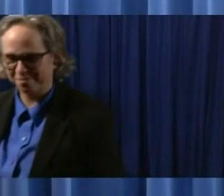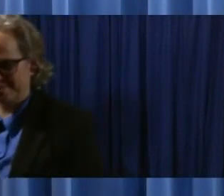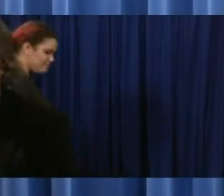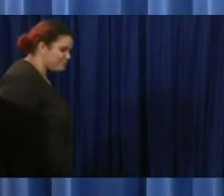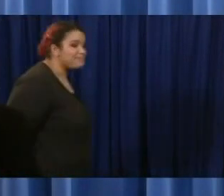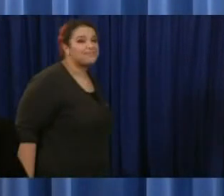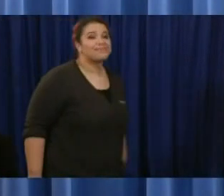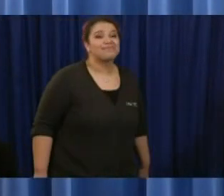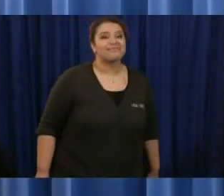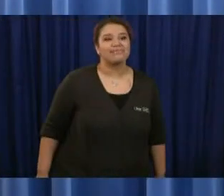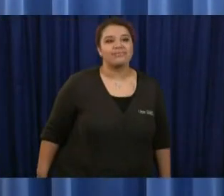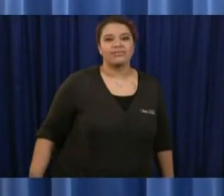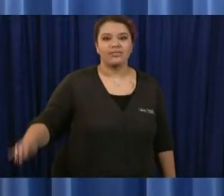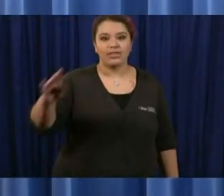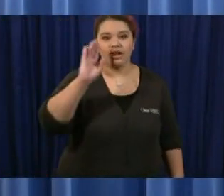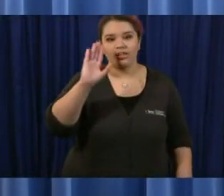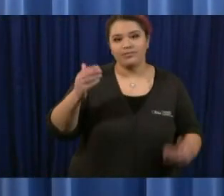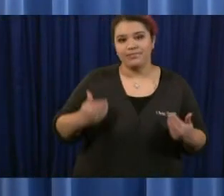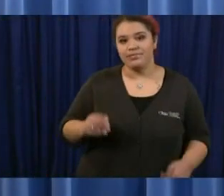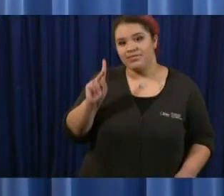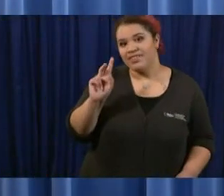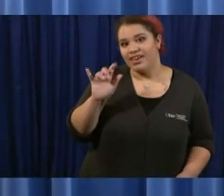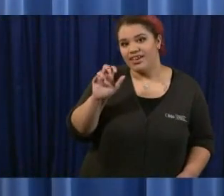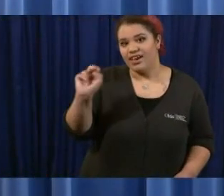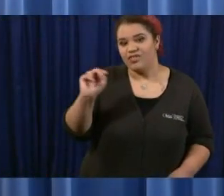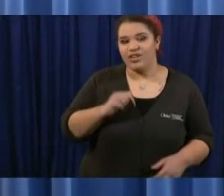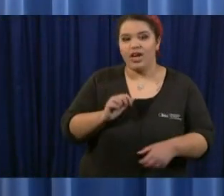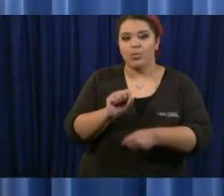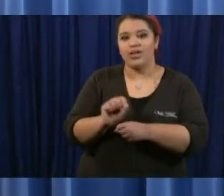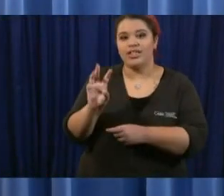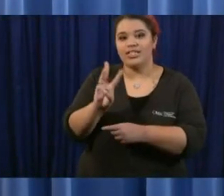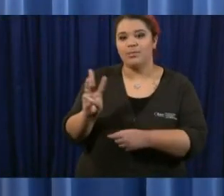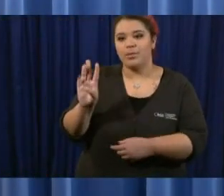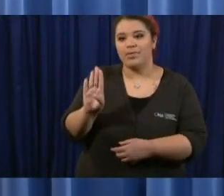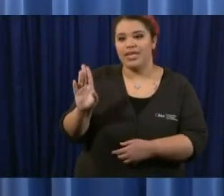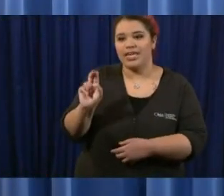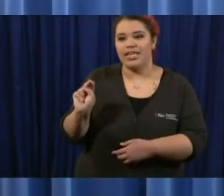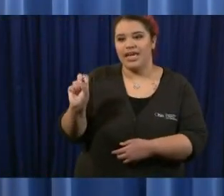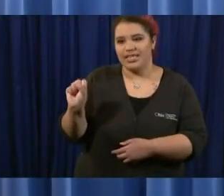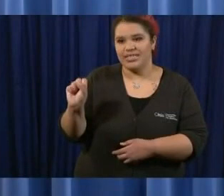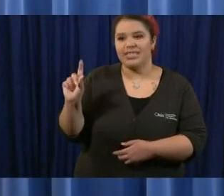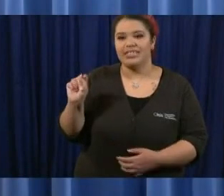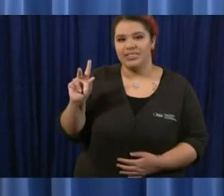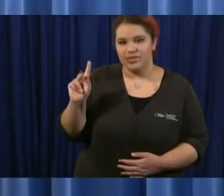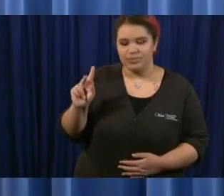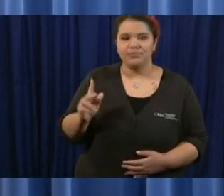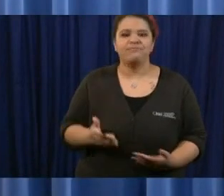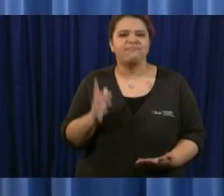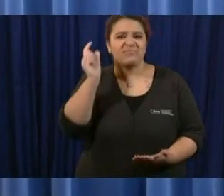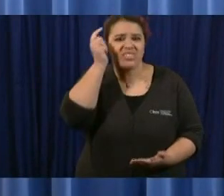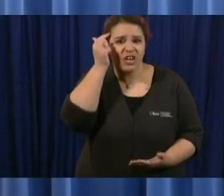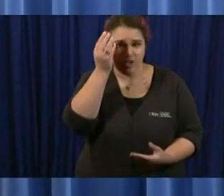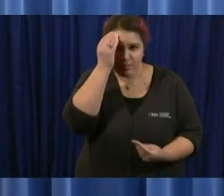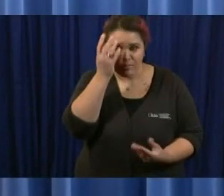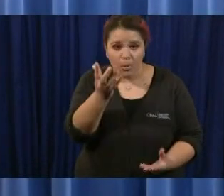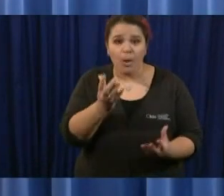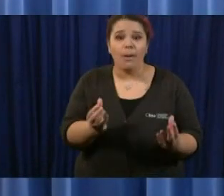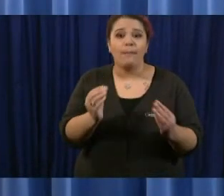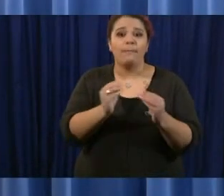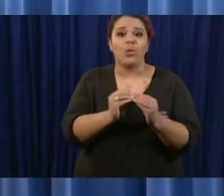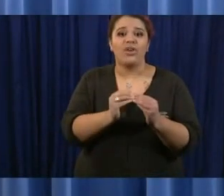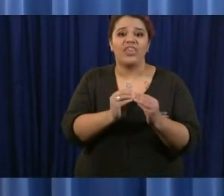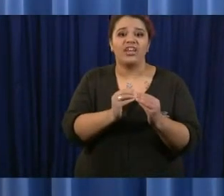kevin landers wbns 10 tv my question is for the governor governor uh we've spent more than a billion dollars in